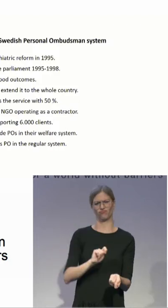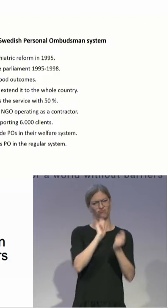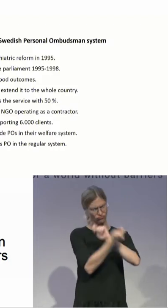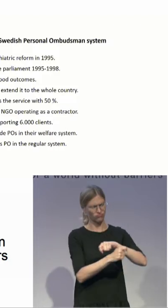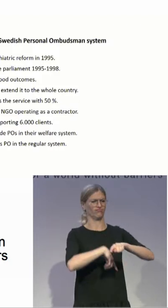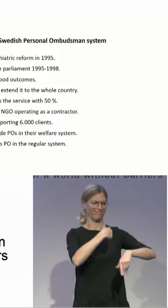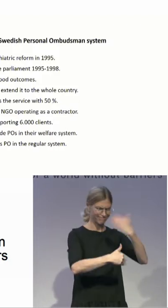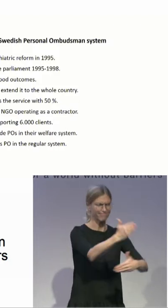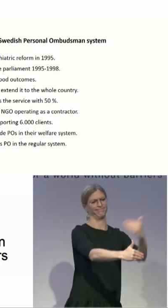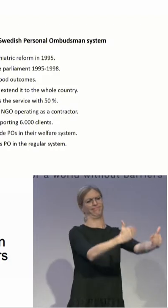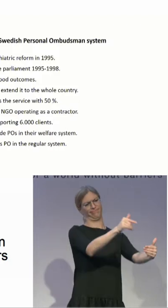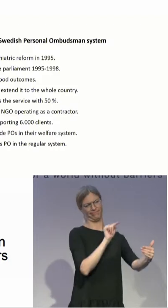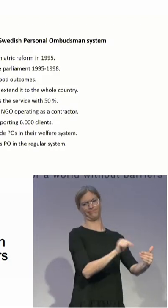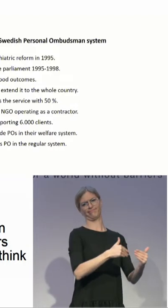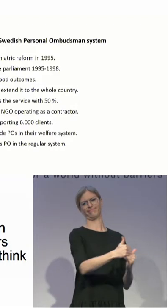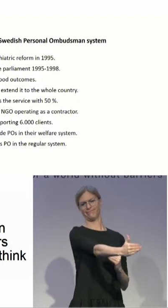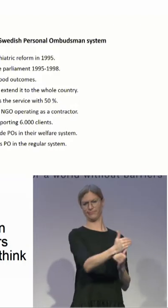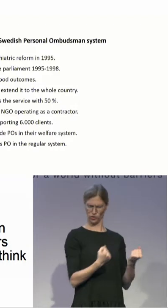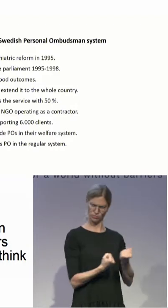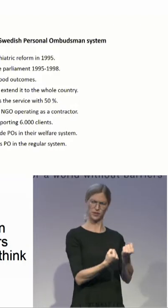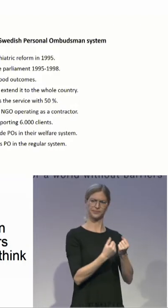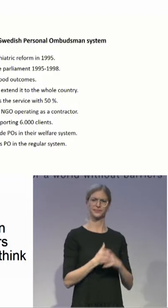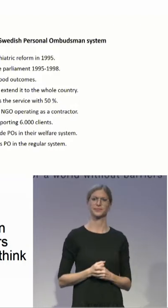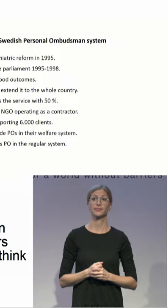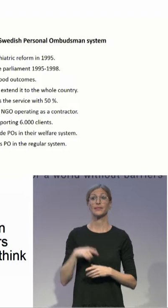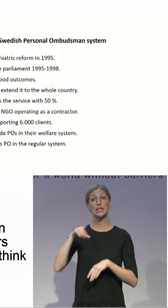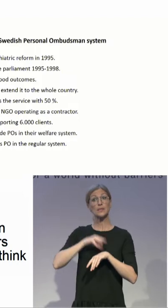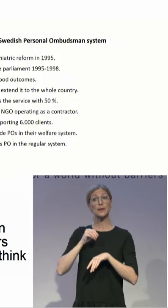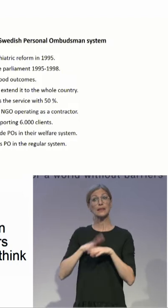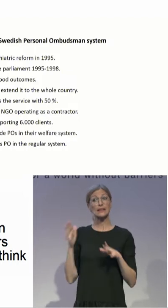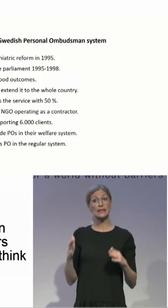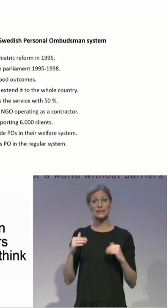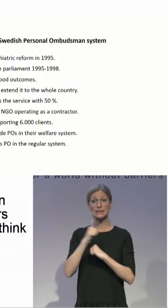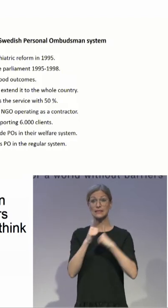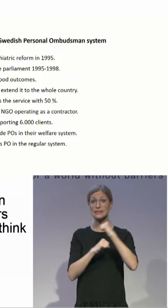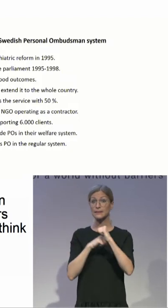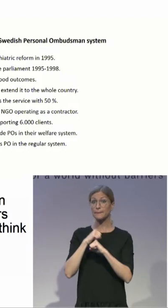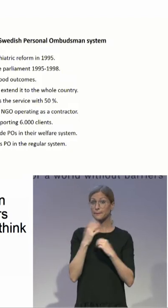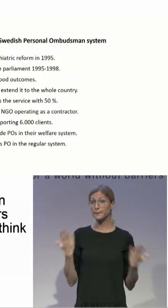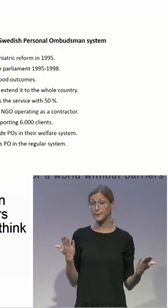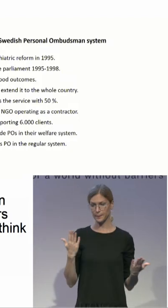The Swedish system with personal ombudsmen came out of the Swedish psychiatric reform in 1995.